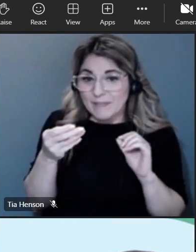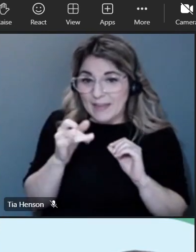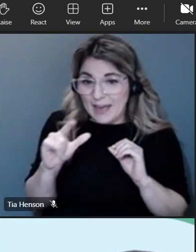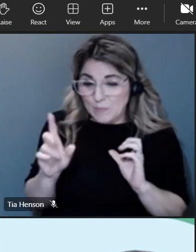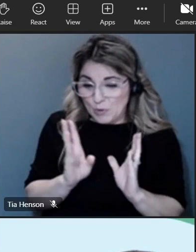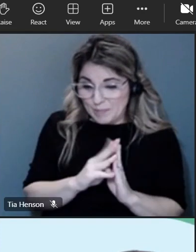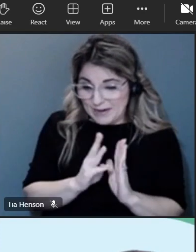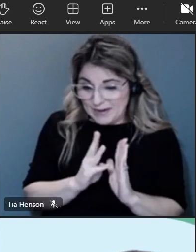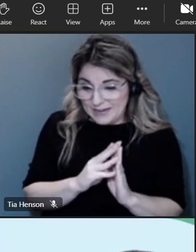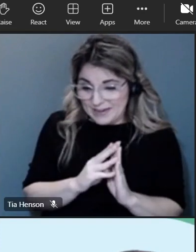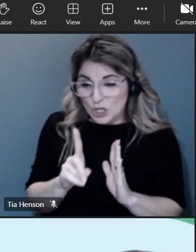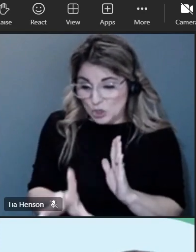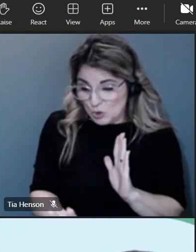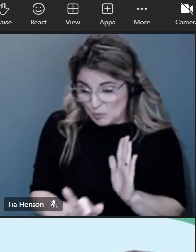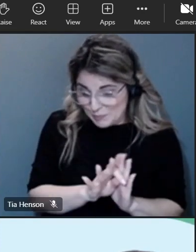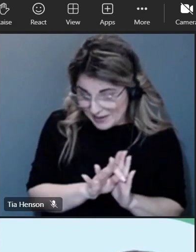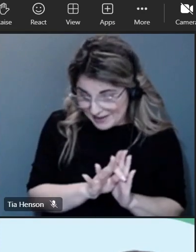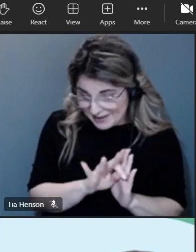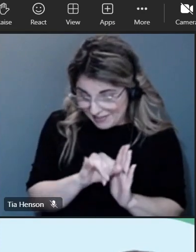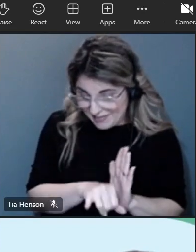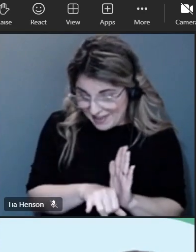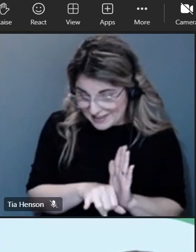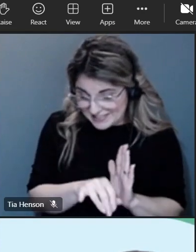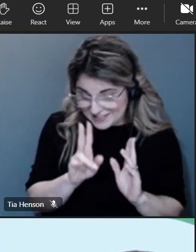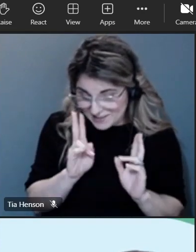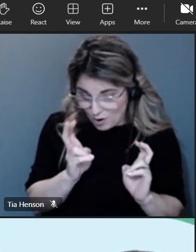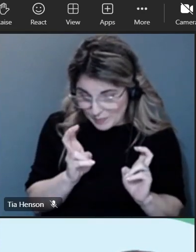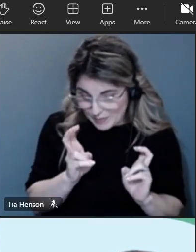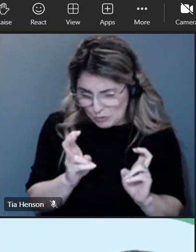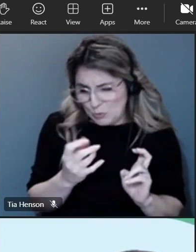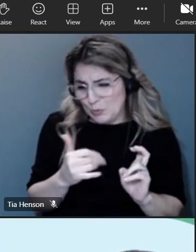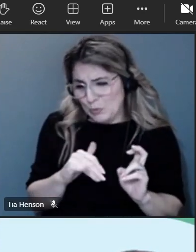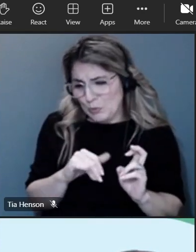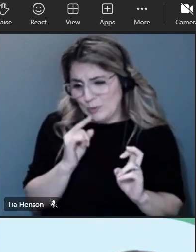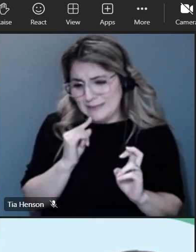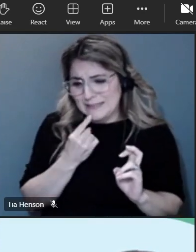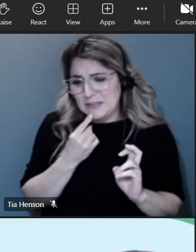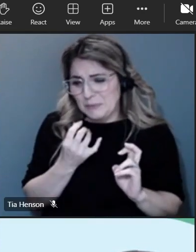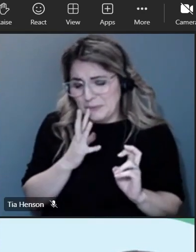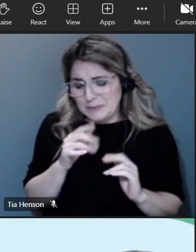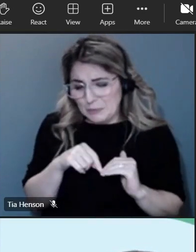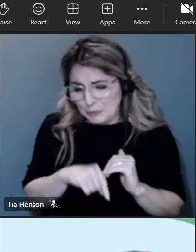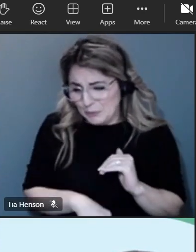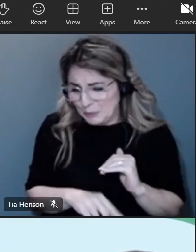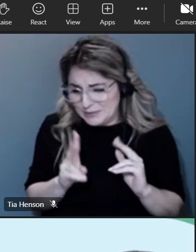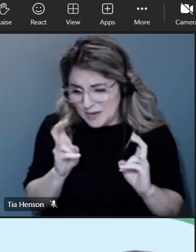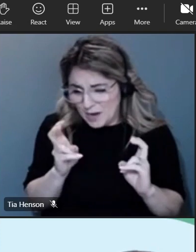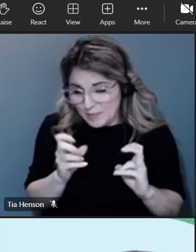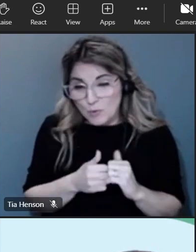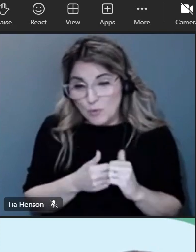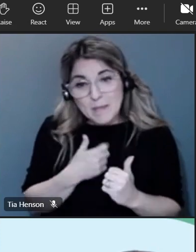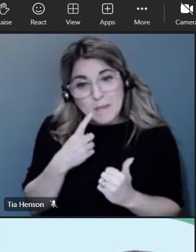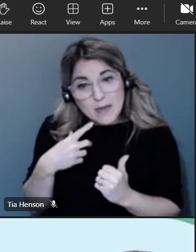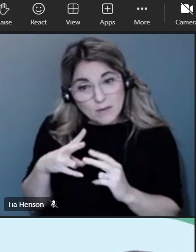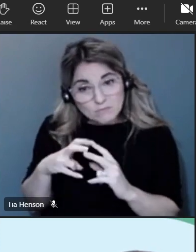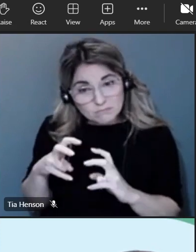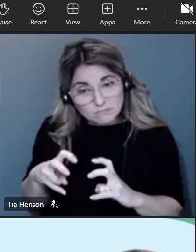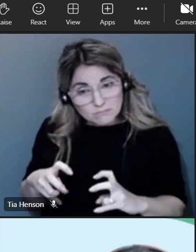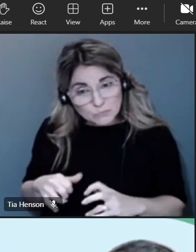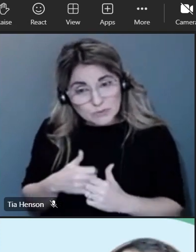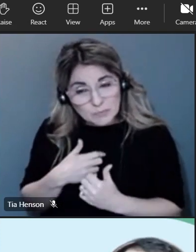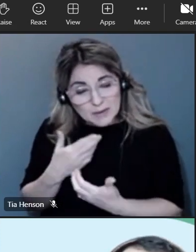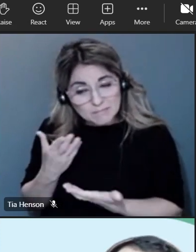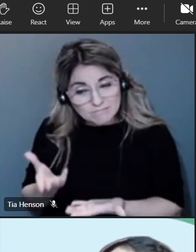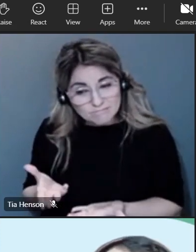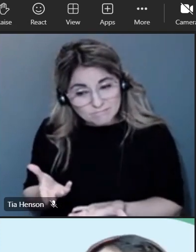the topics that you've identified are huge so that we need to sort of think about specifically what you want to look into we could then